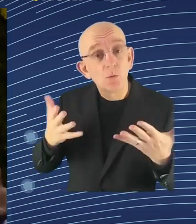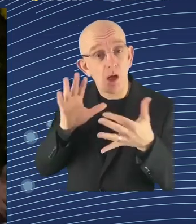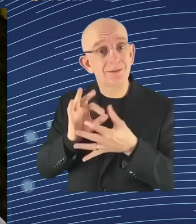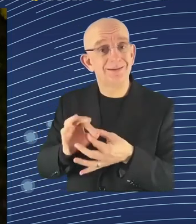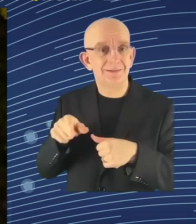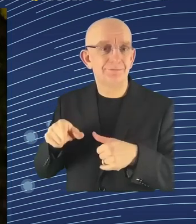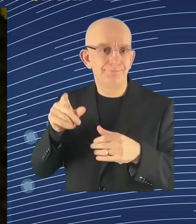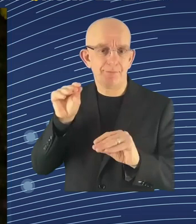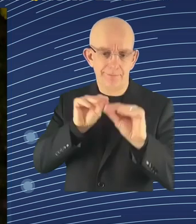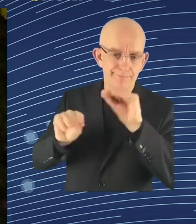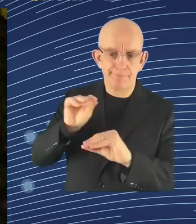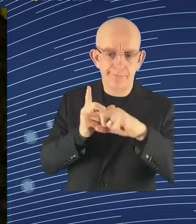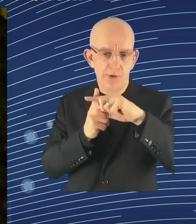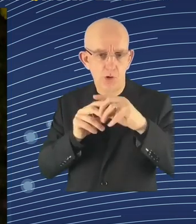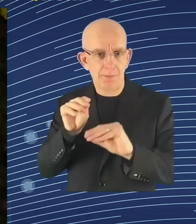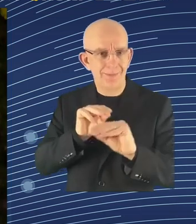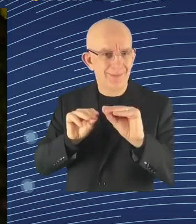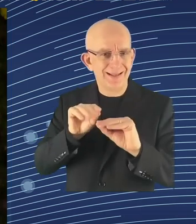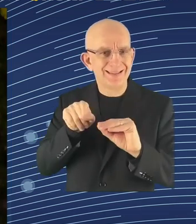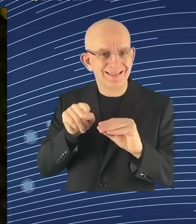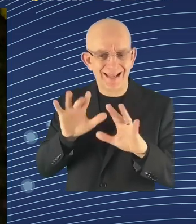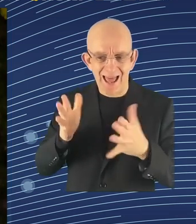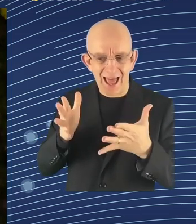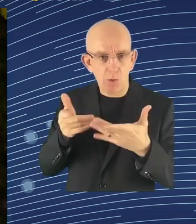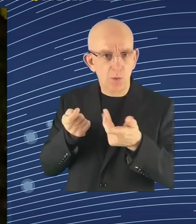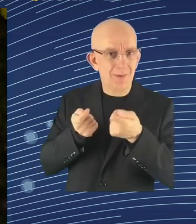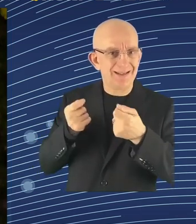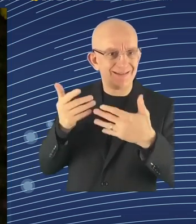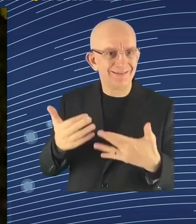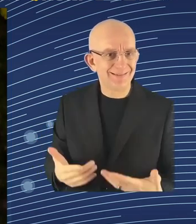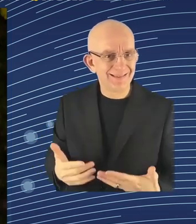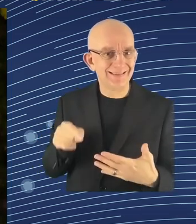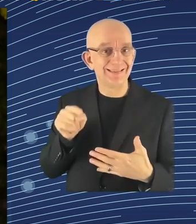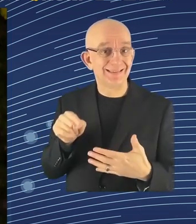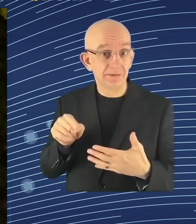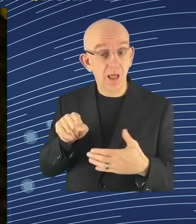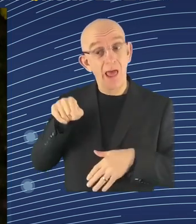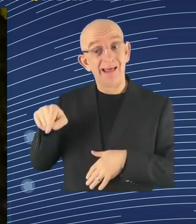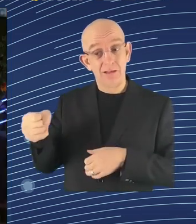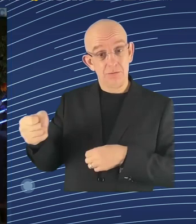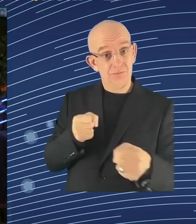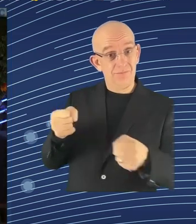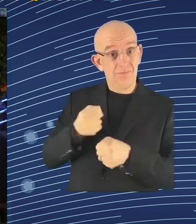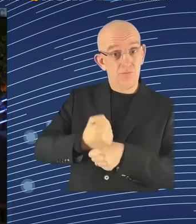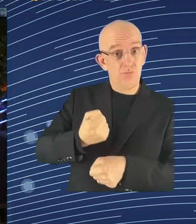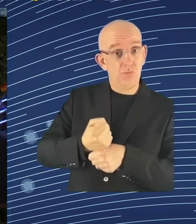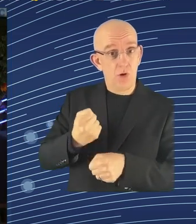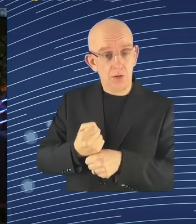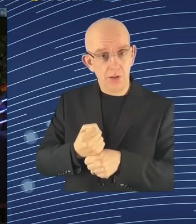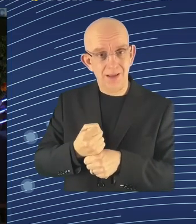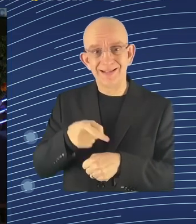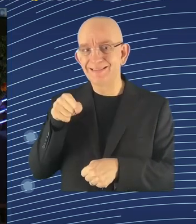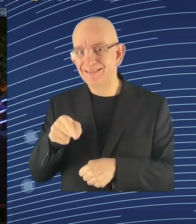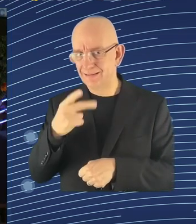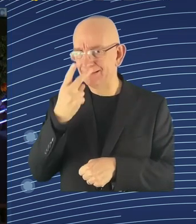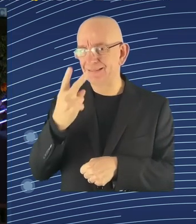debate and so on. So there are clearly these risks and that's where the regulation comes in. What aspect is missing from European